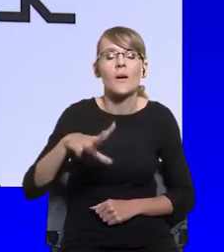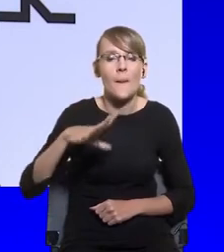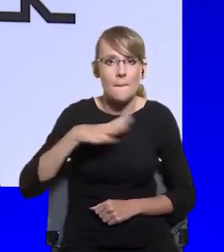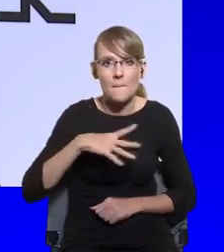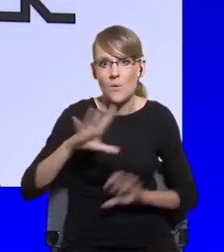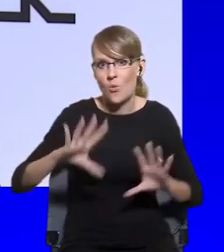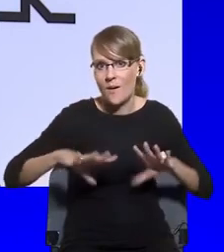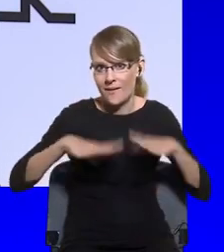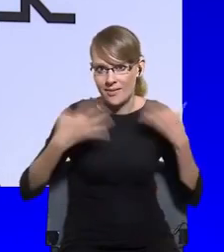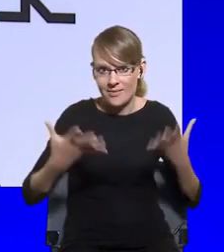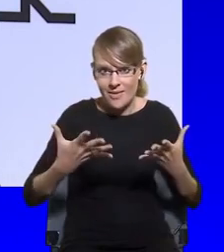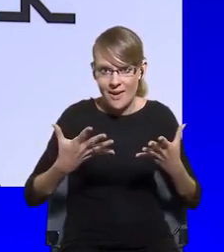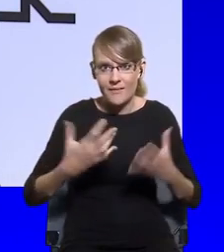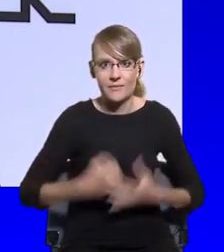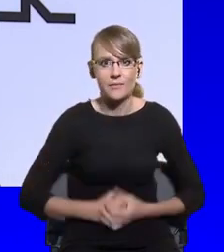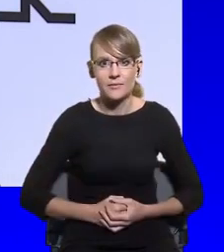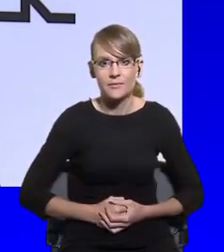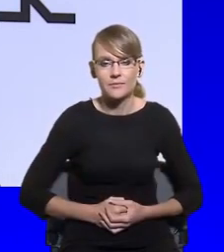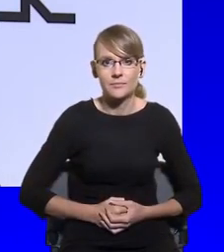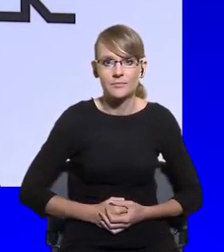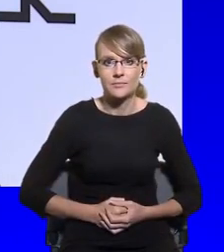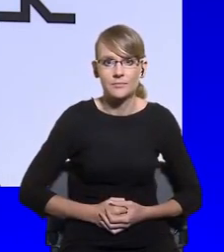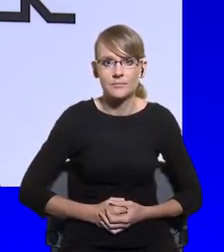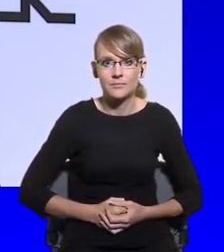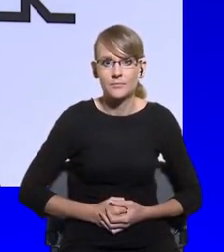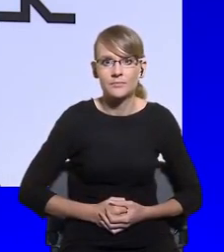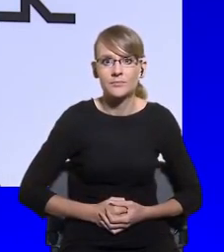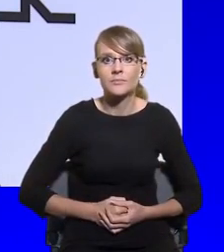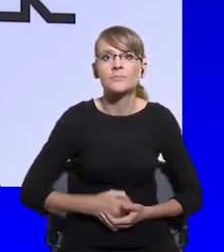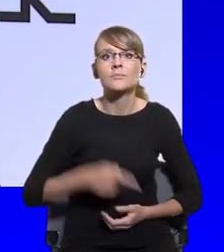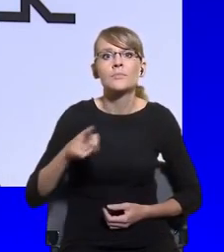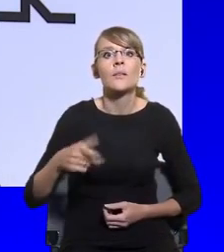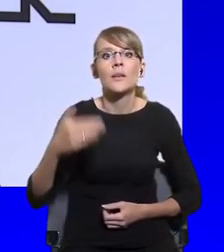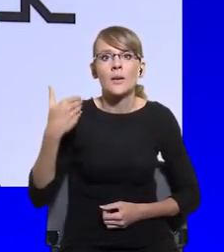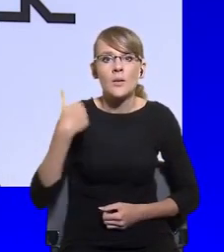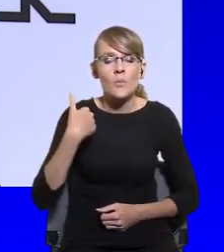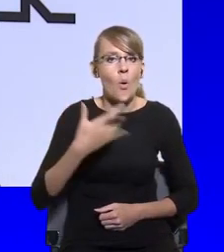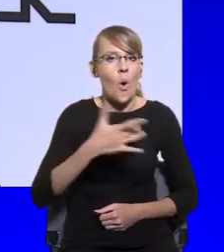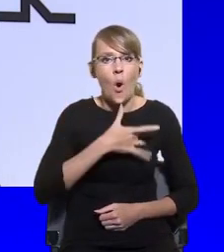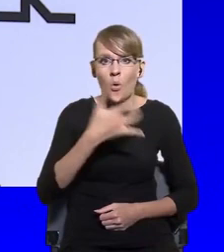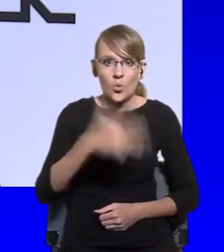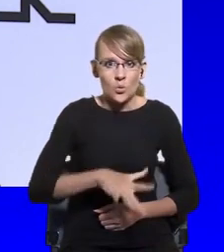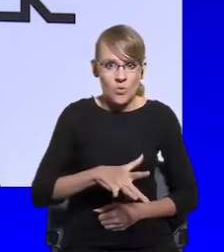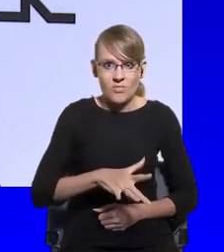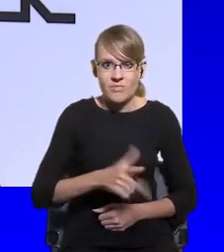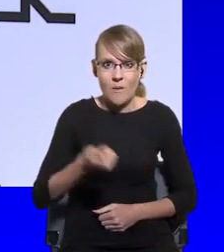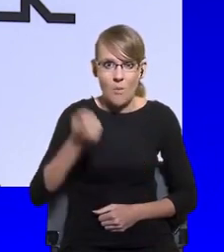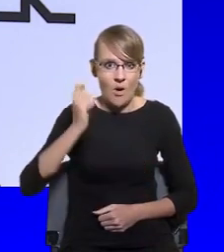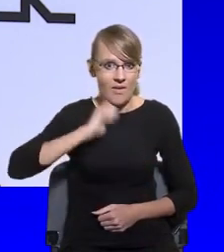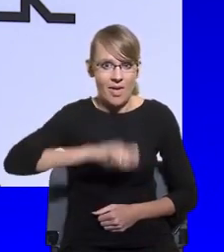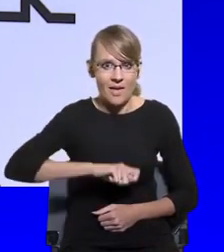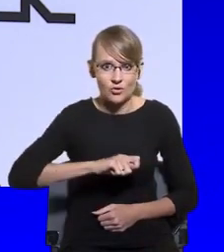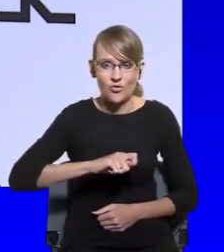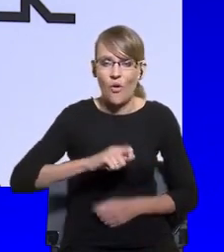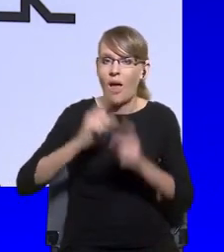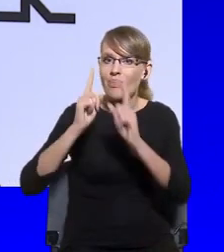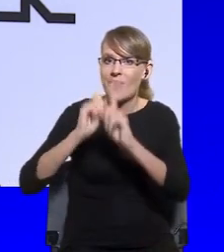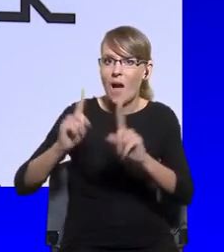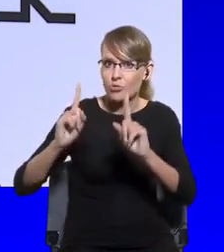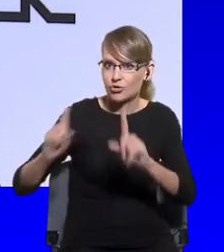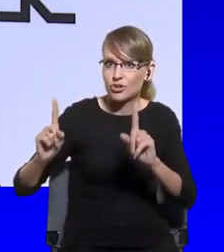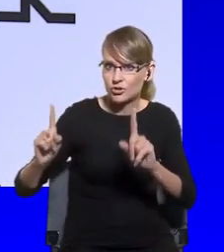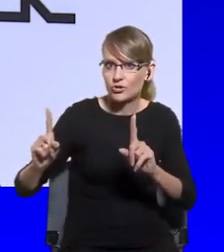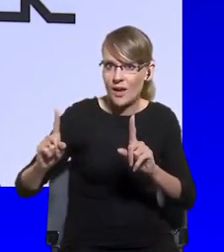horrific murder of a school teacher beheaded in the name of Allah. It all shows that